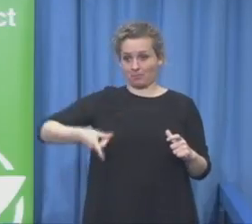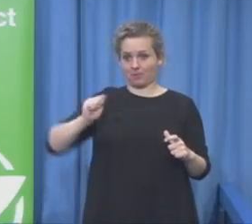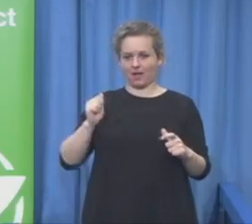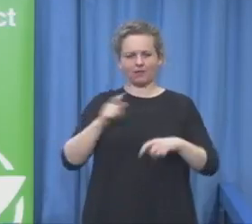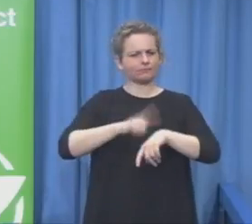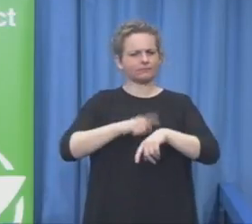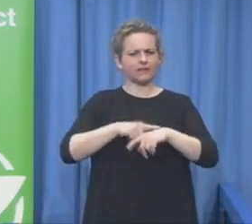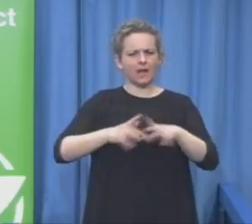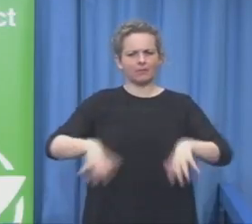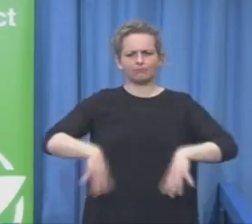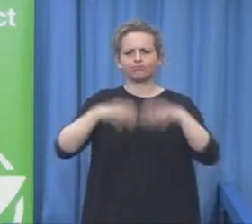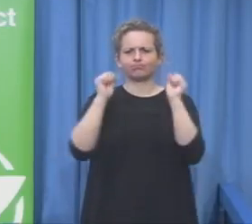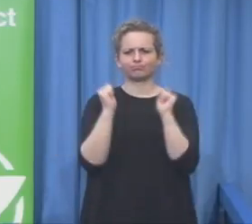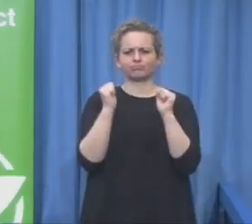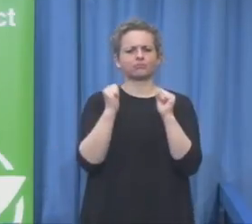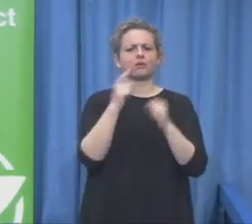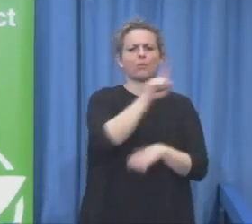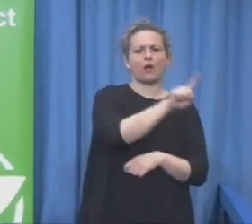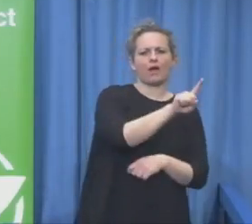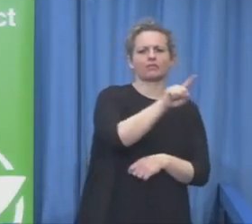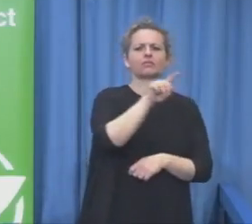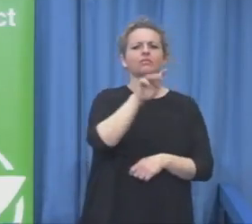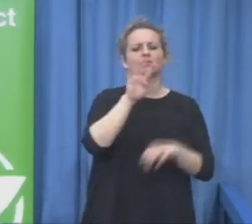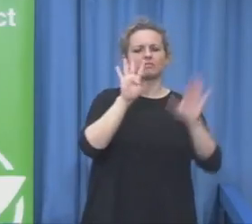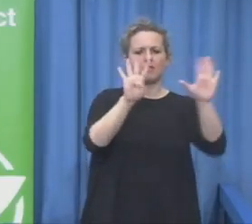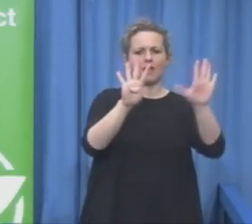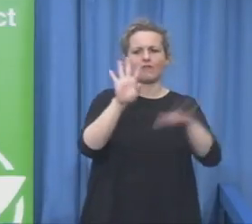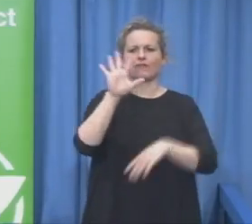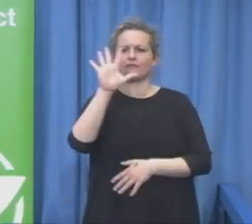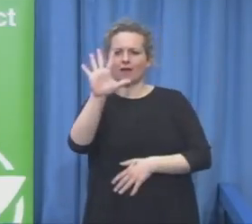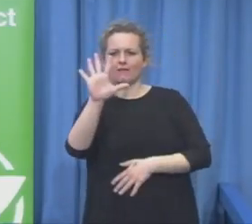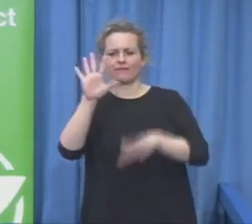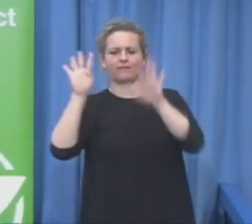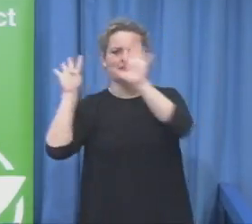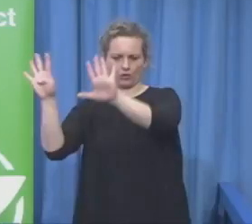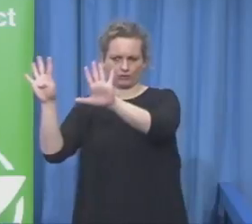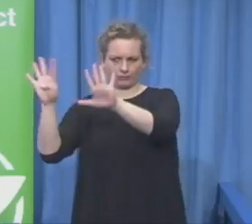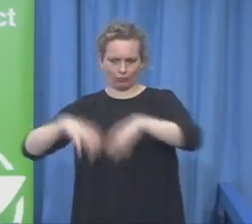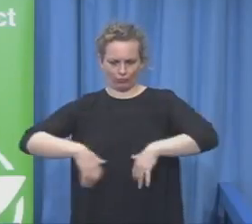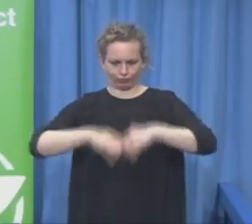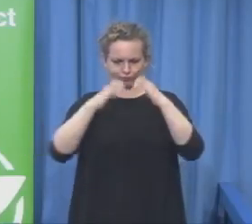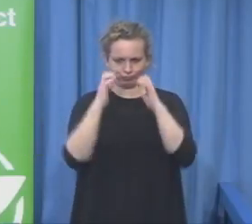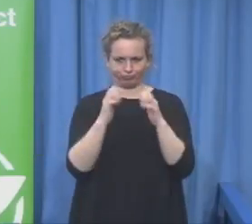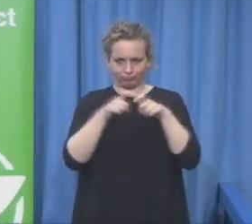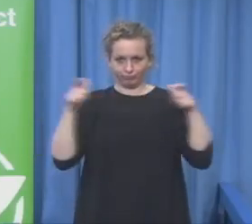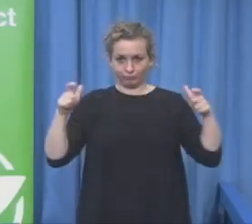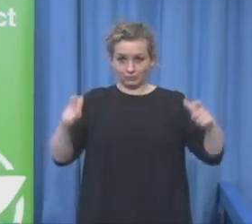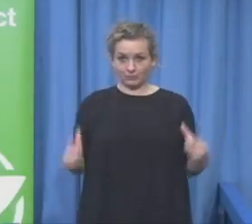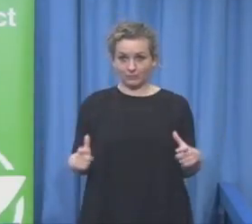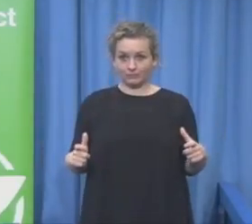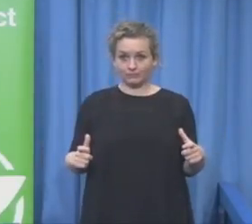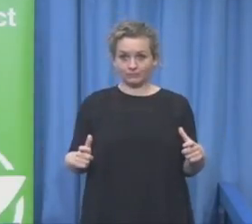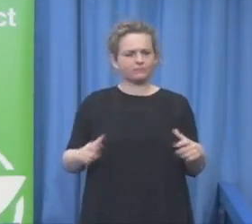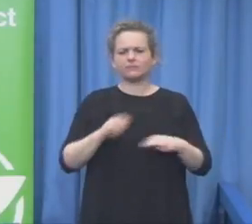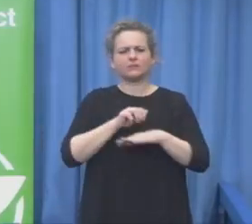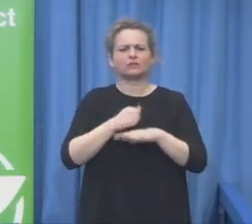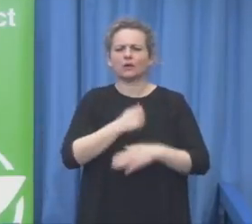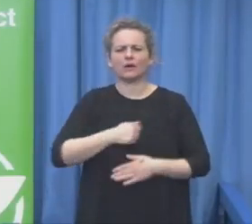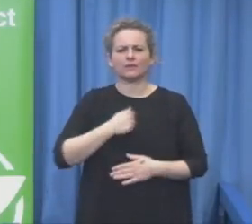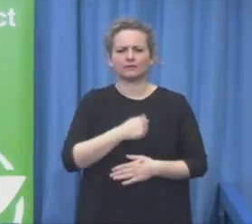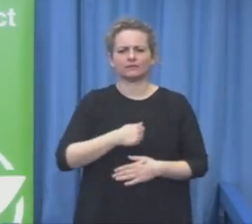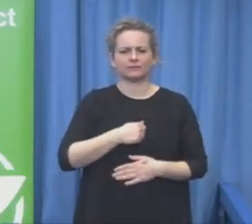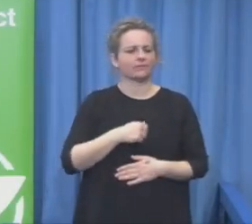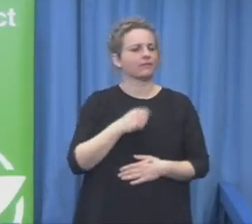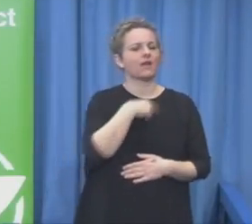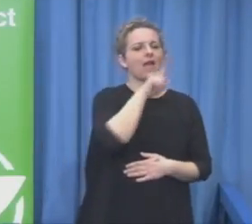And nowadays we own 1,000 apartments in Finland and rent them to persons